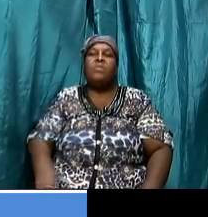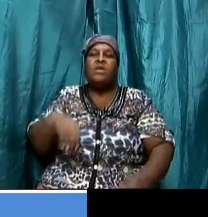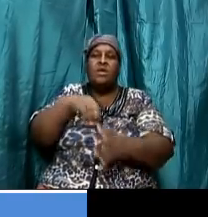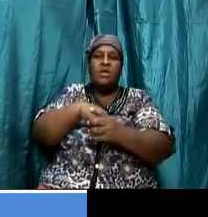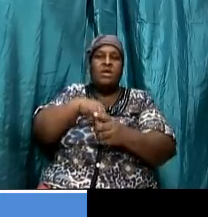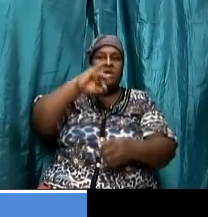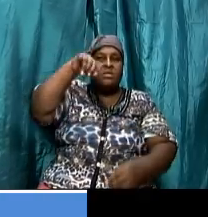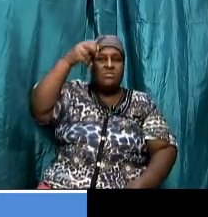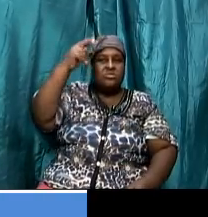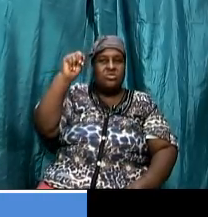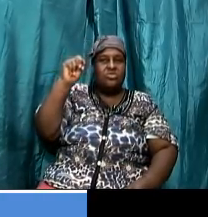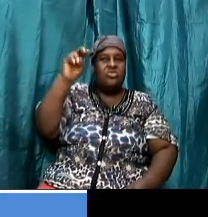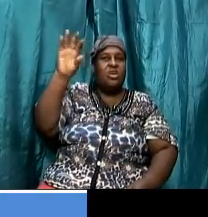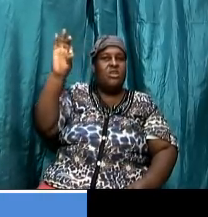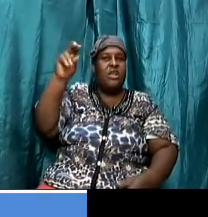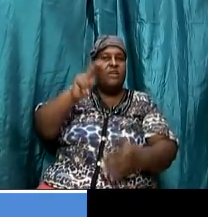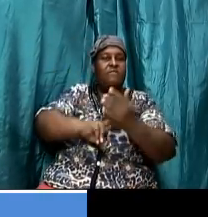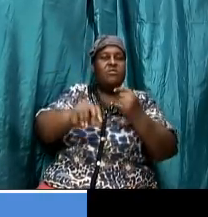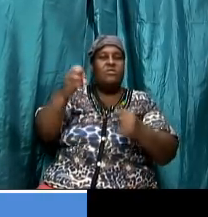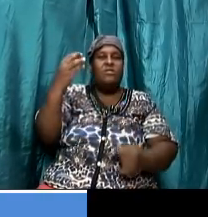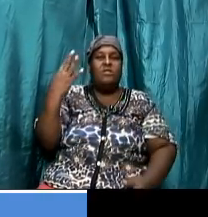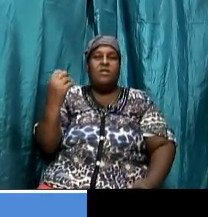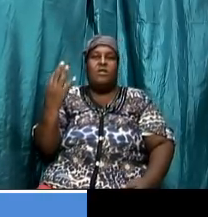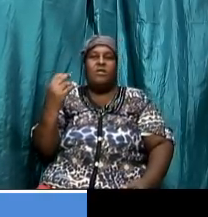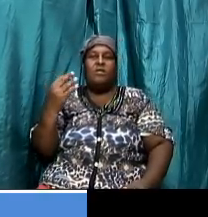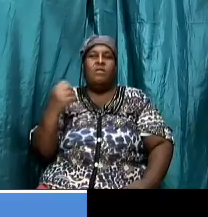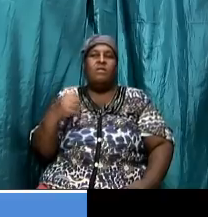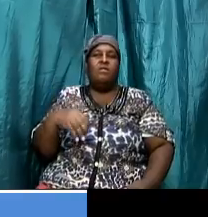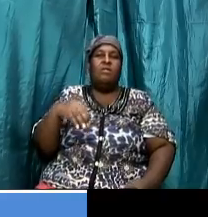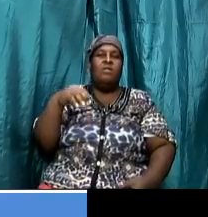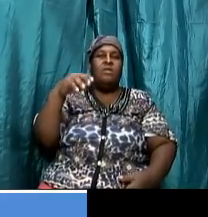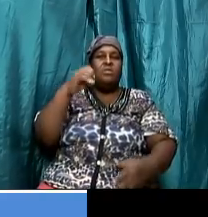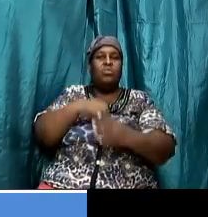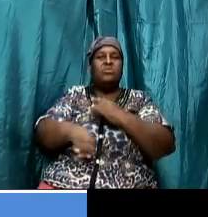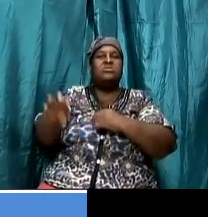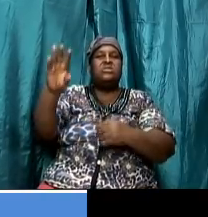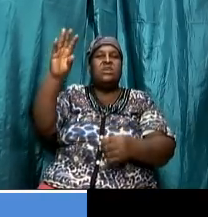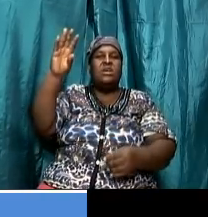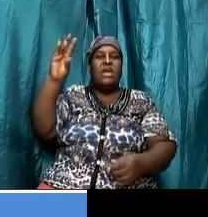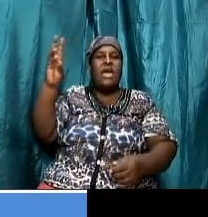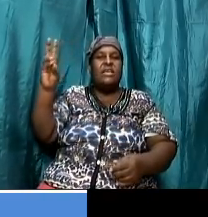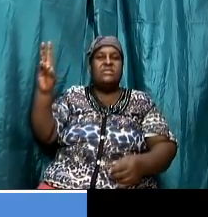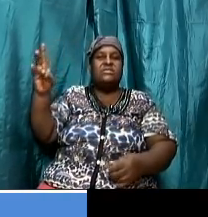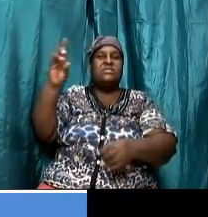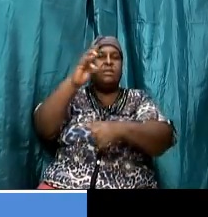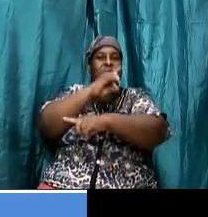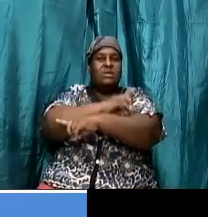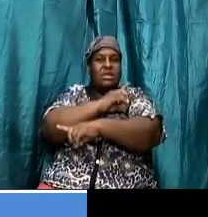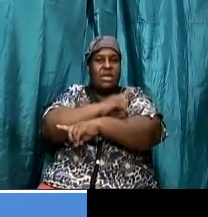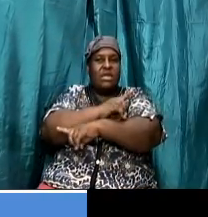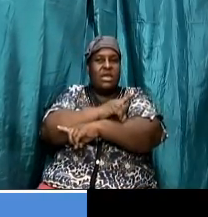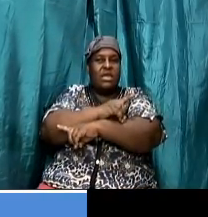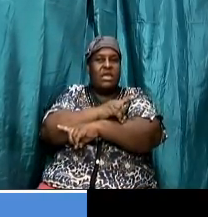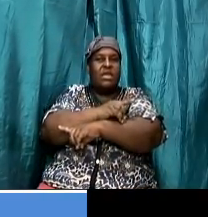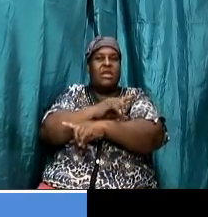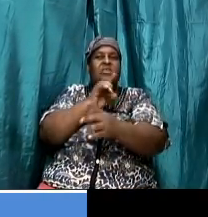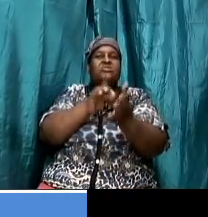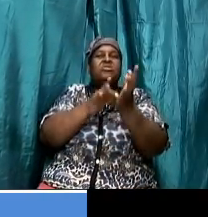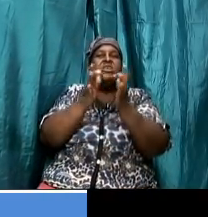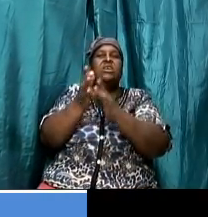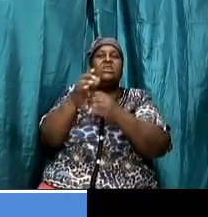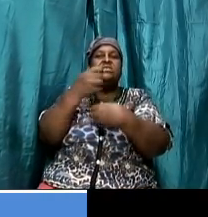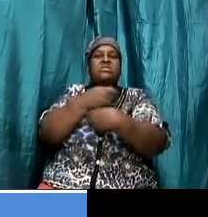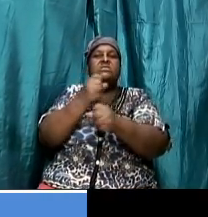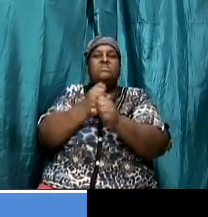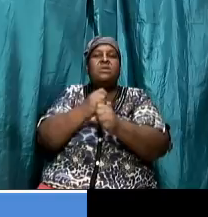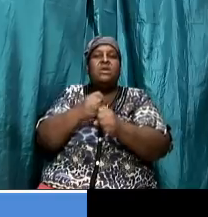chapter 9 and verse 14 he said and it was the sabbat day when jesus made the clay and opened